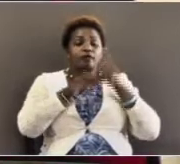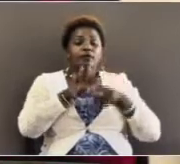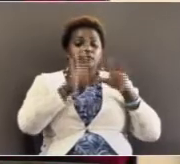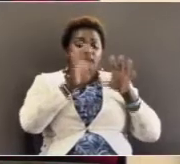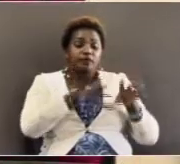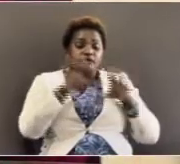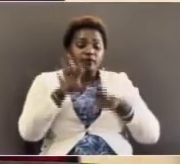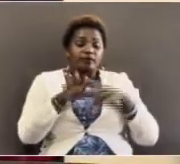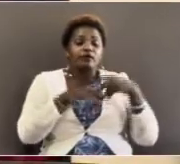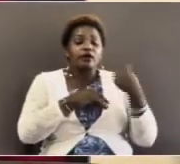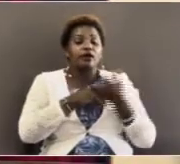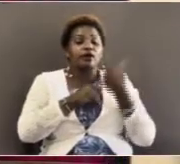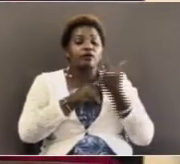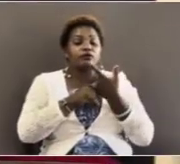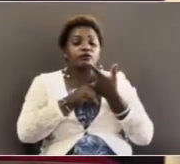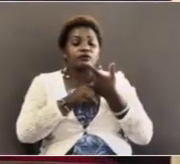alone.